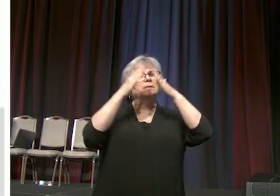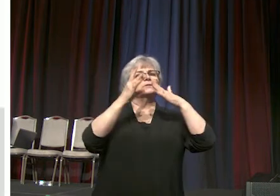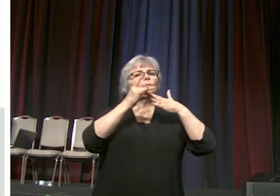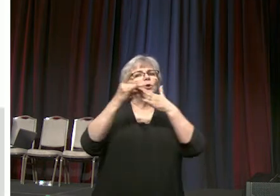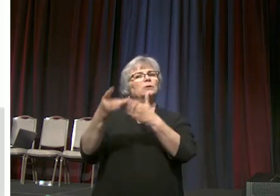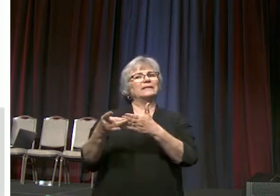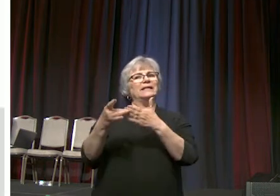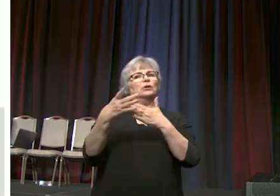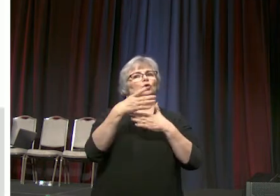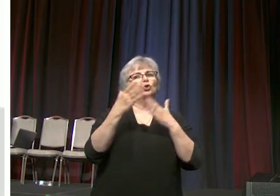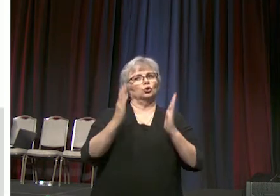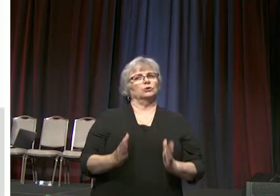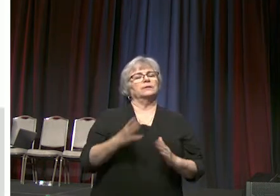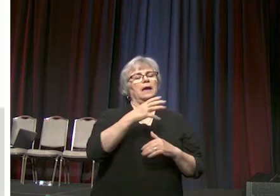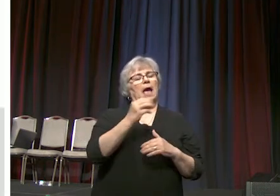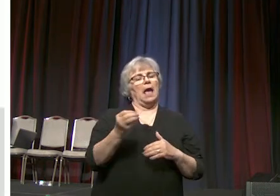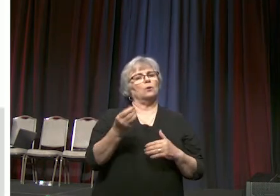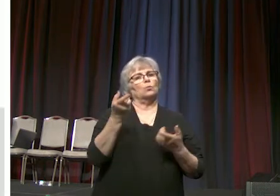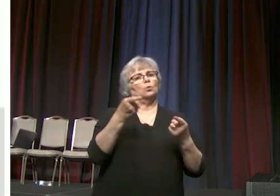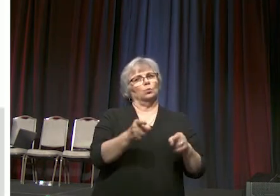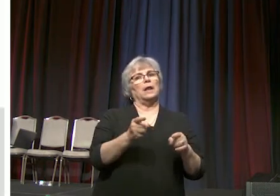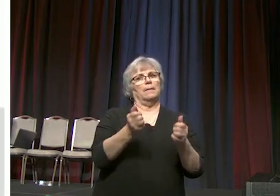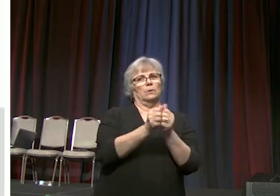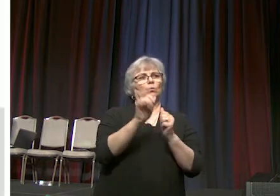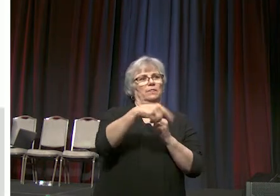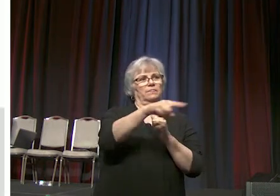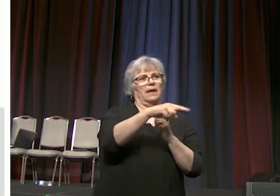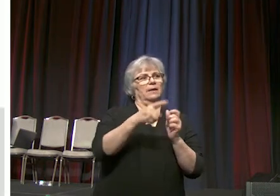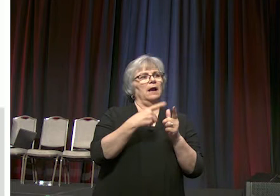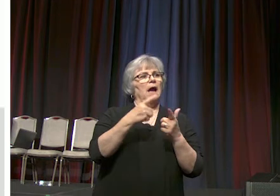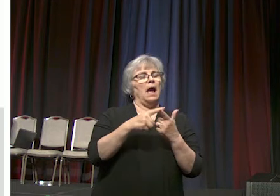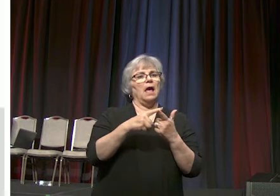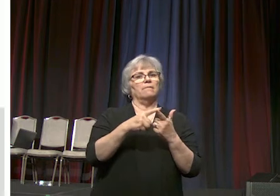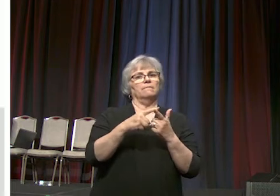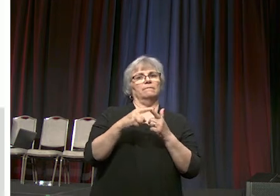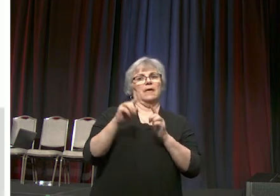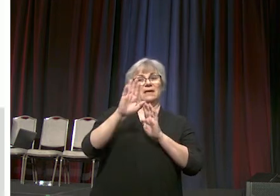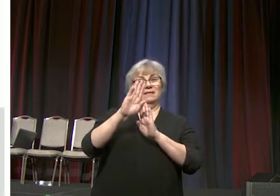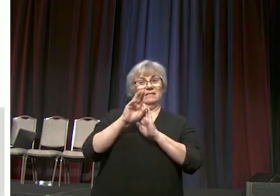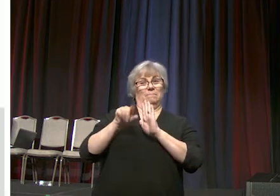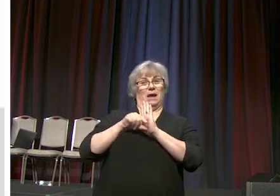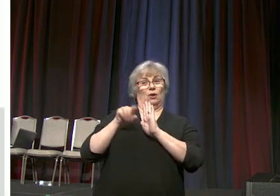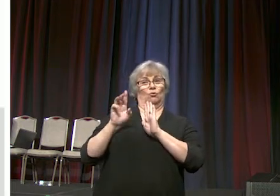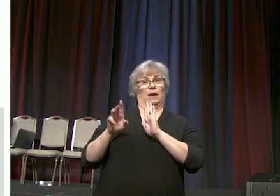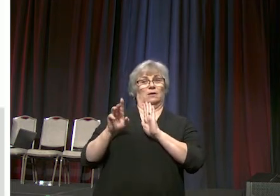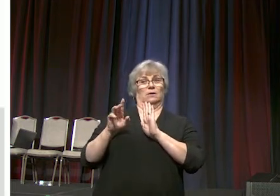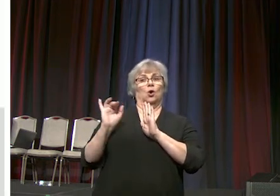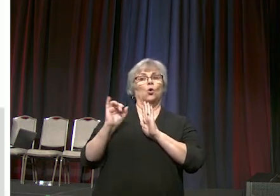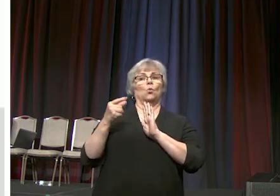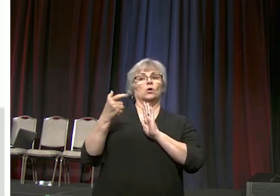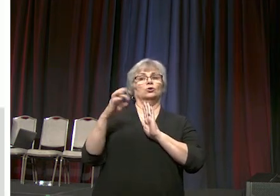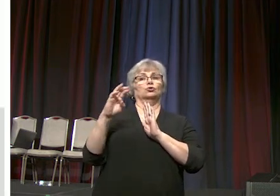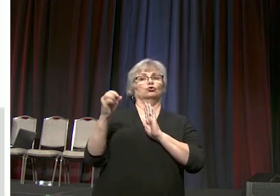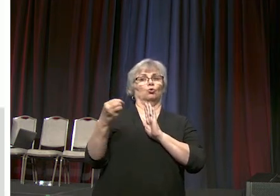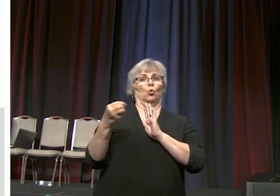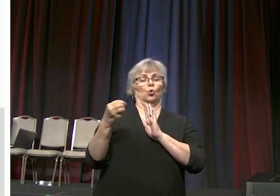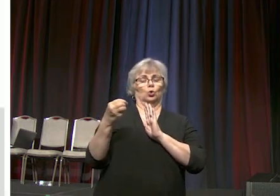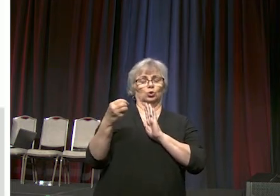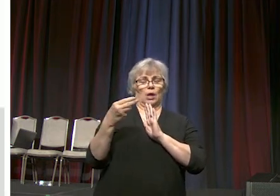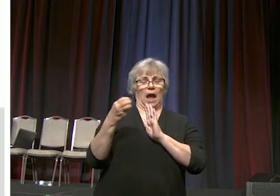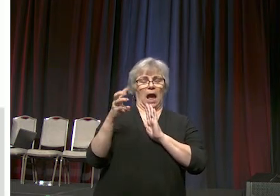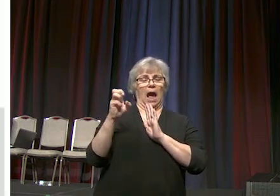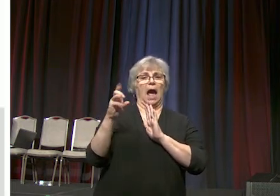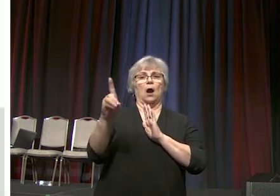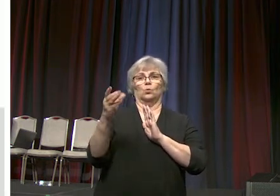leadership and what goes with it and then you had playing in the background precisely what george howard just suggested